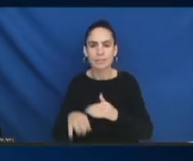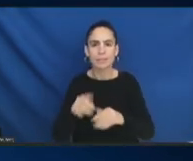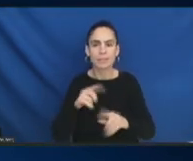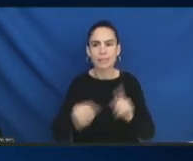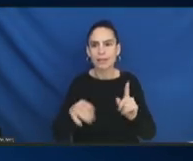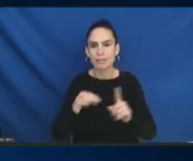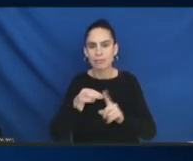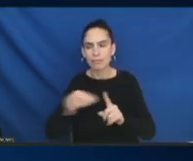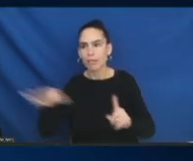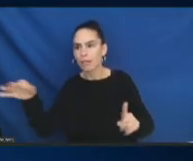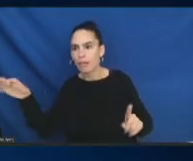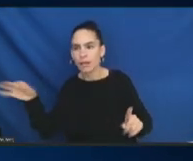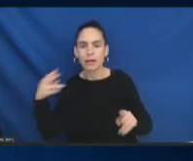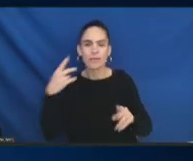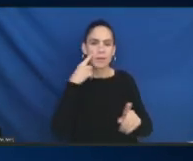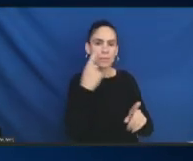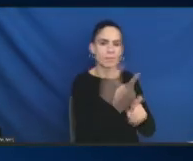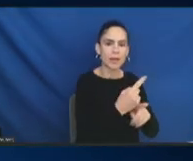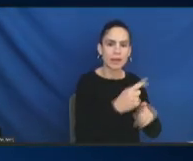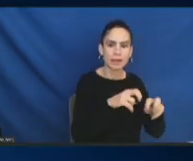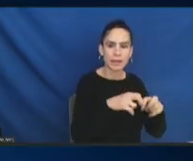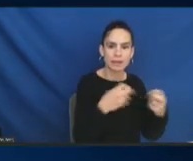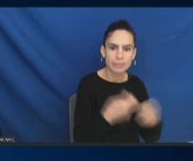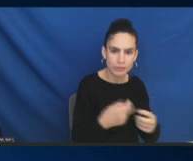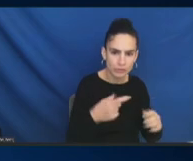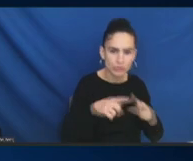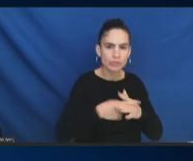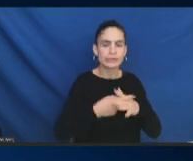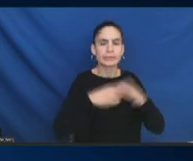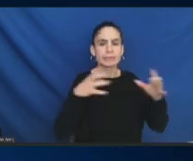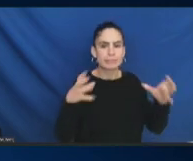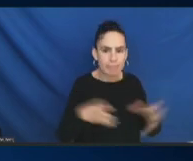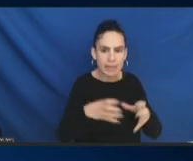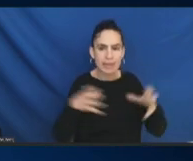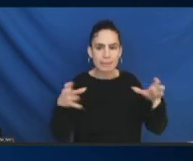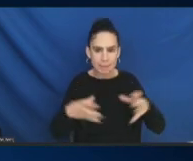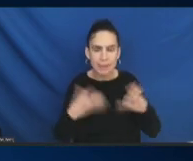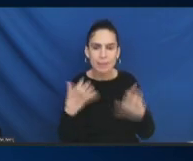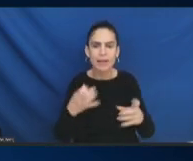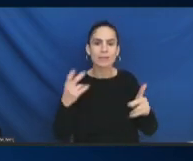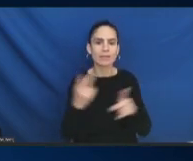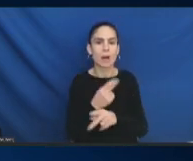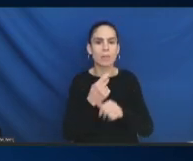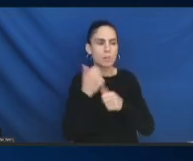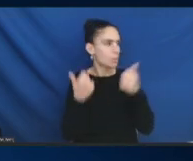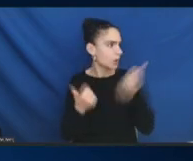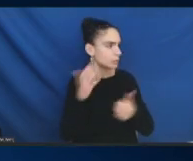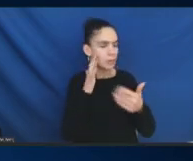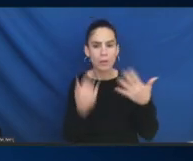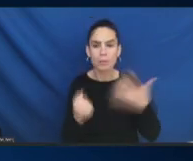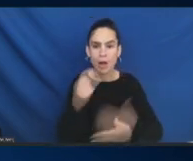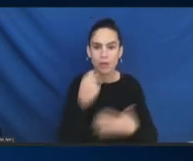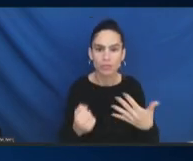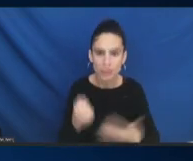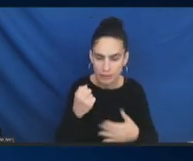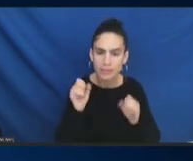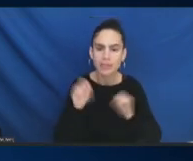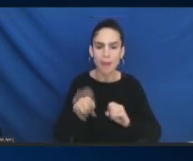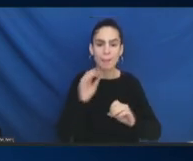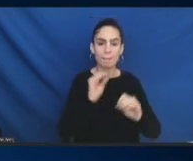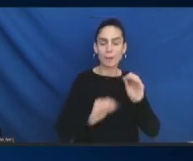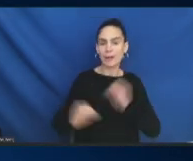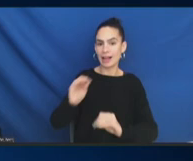gathers amongst themselves, they will sort out what they're going to prioritize, and people can move around. So, it's really more of a